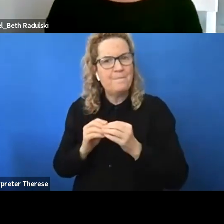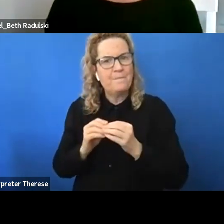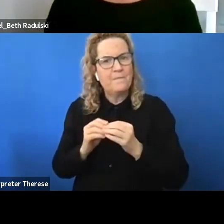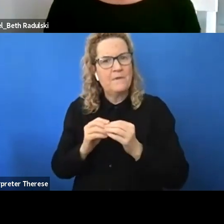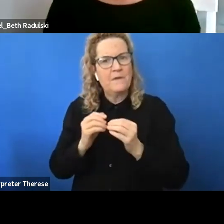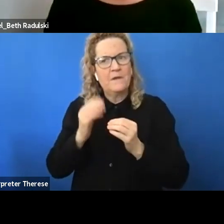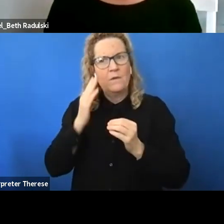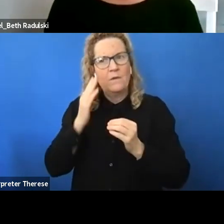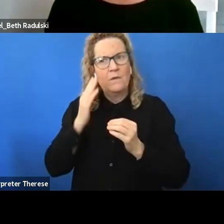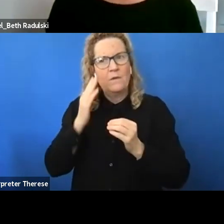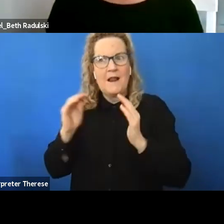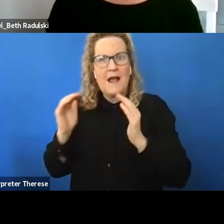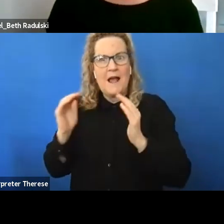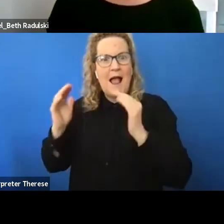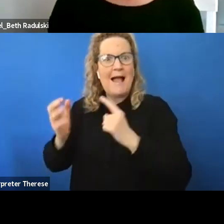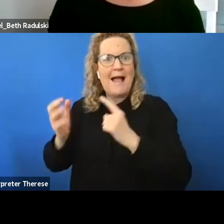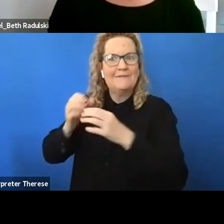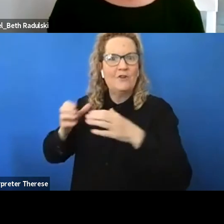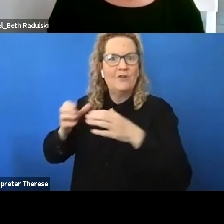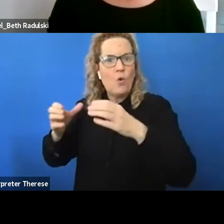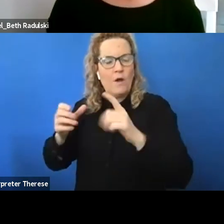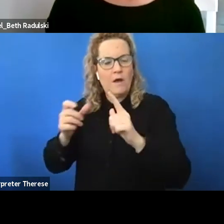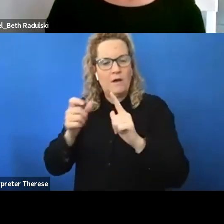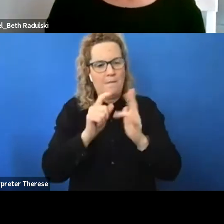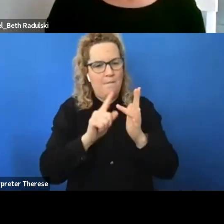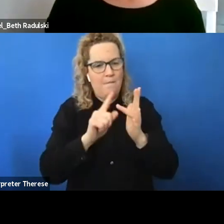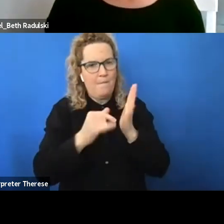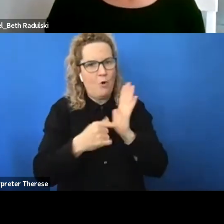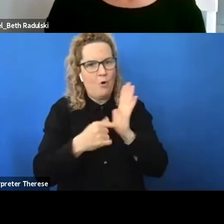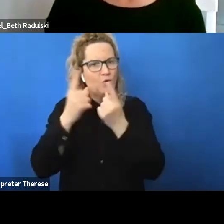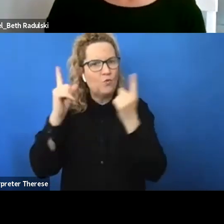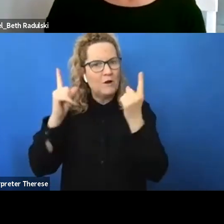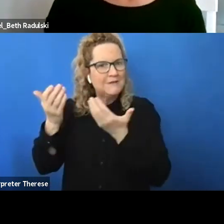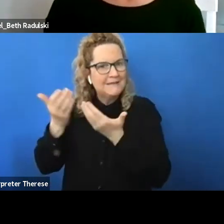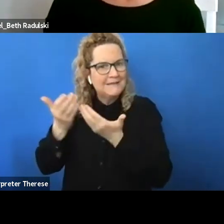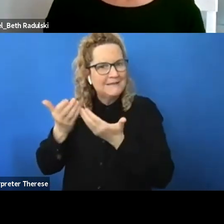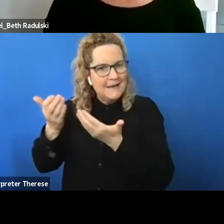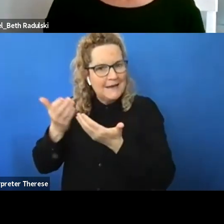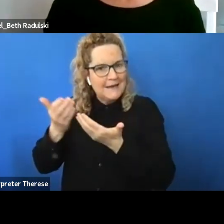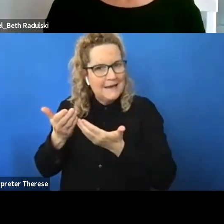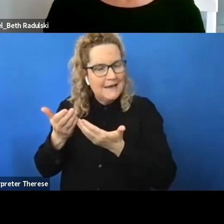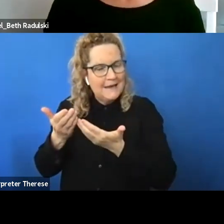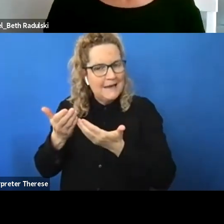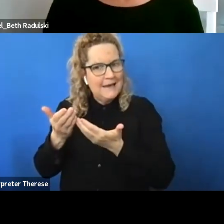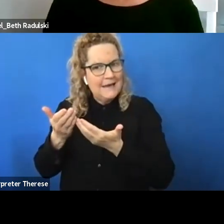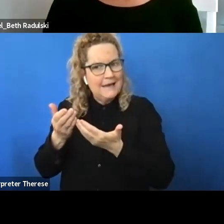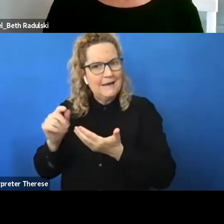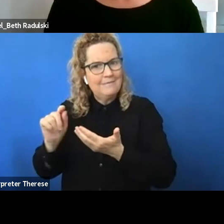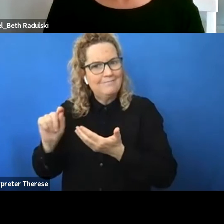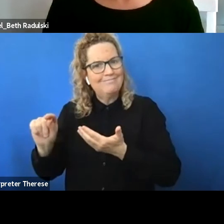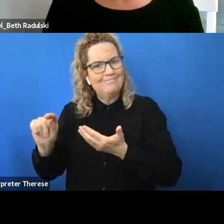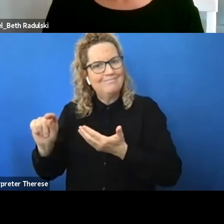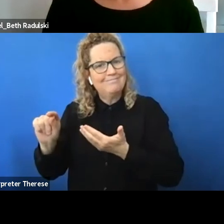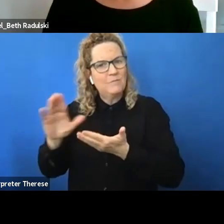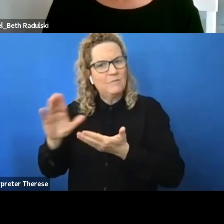high achieving cohort um in postgraduate studies for example um and maybe it's partly